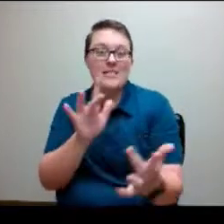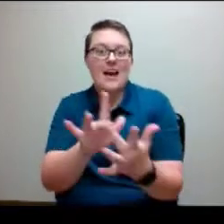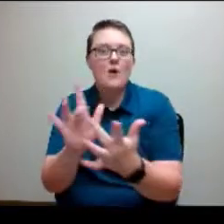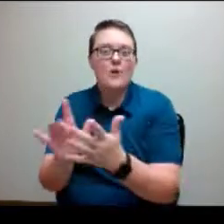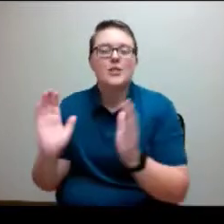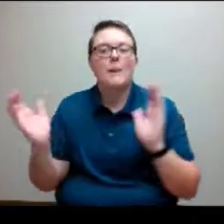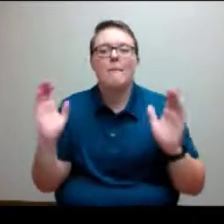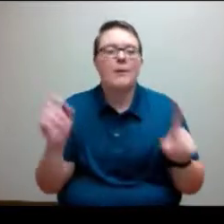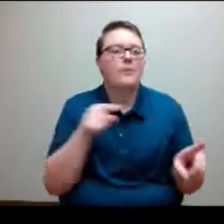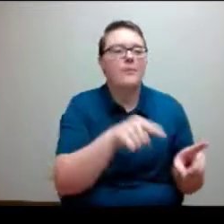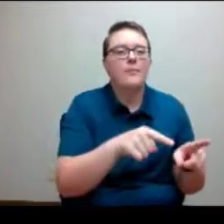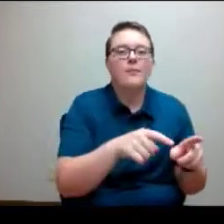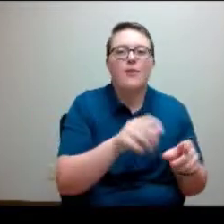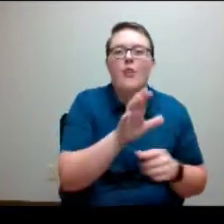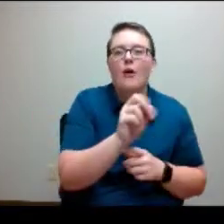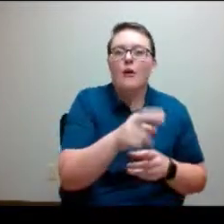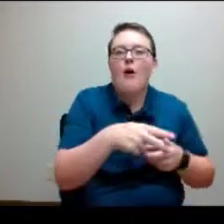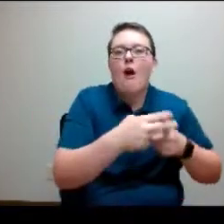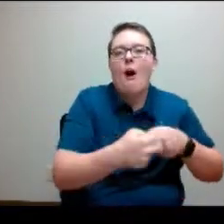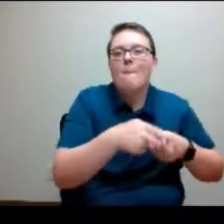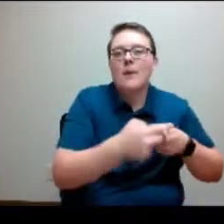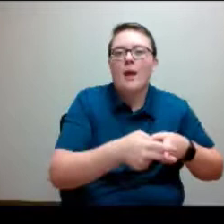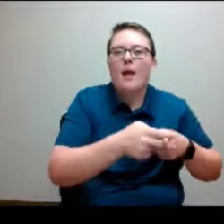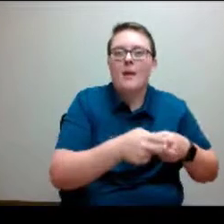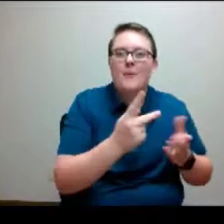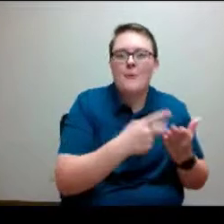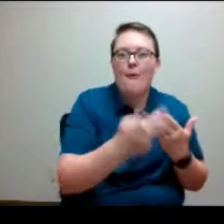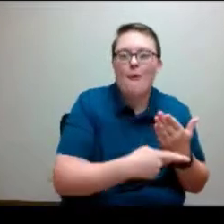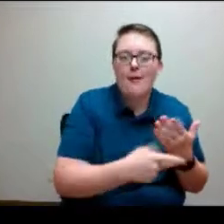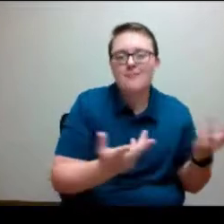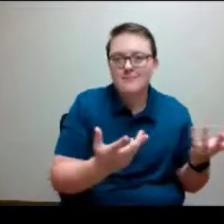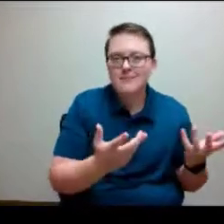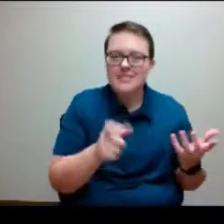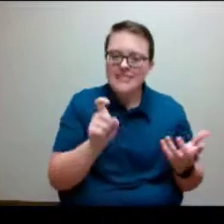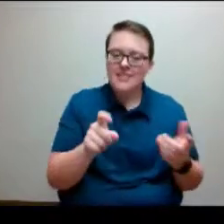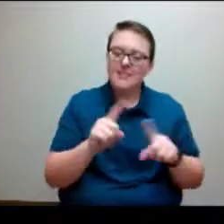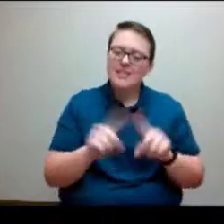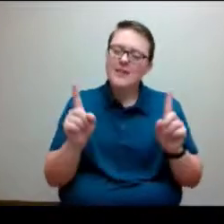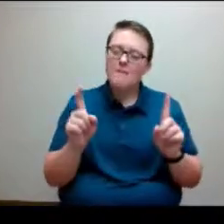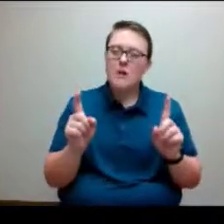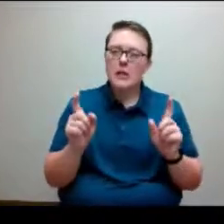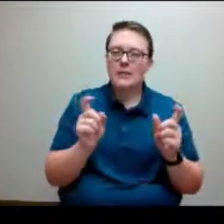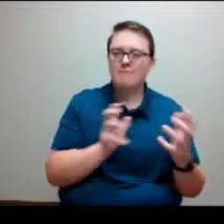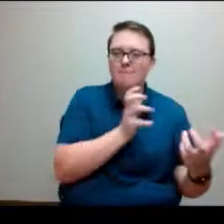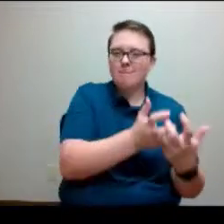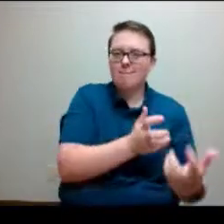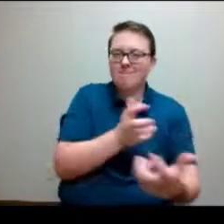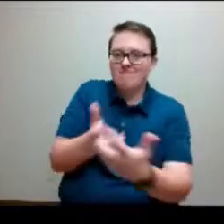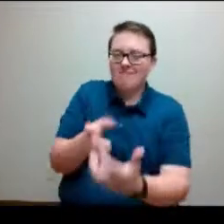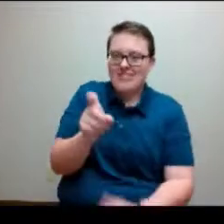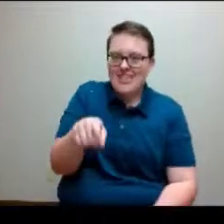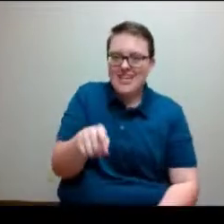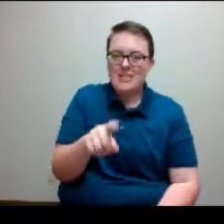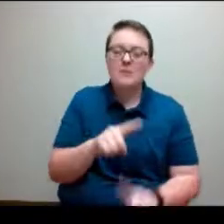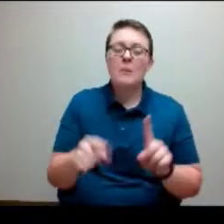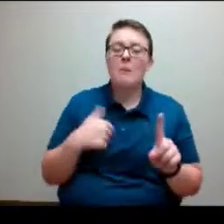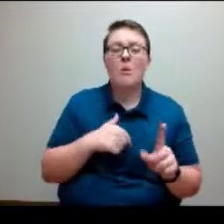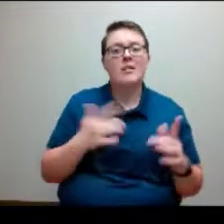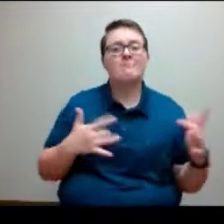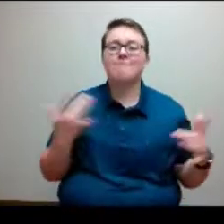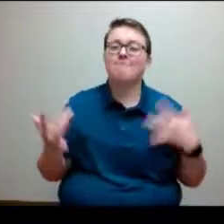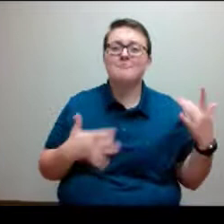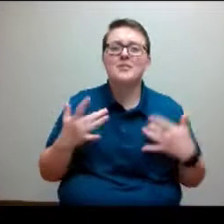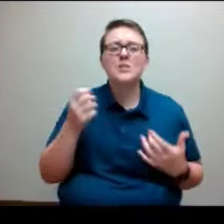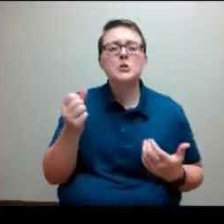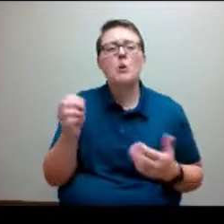programs. So we have that flexibility there and we're really excited about this. So look out for more in terms of shared calendars